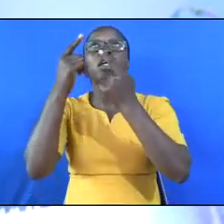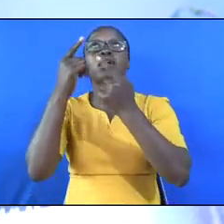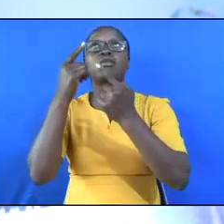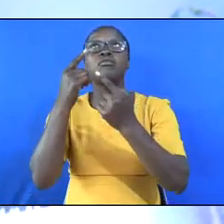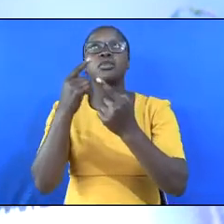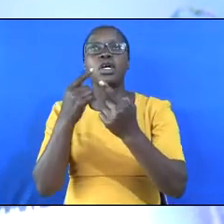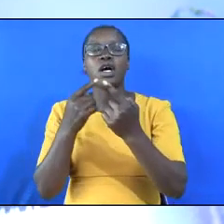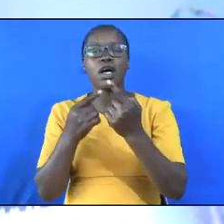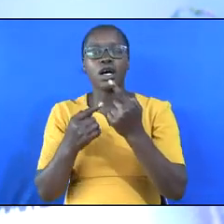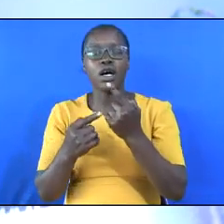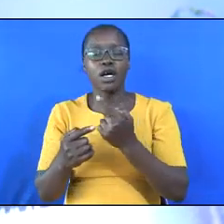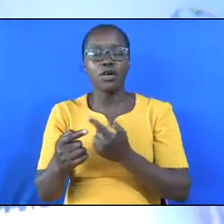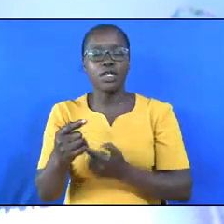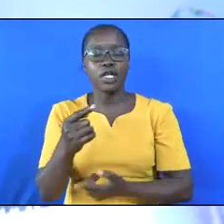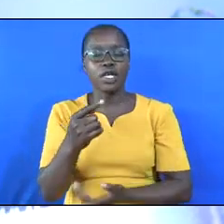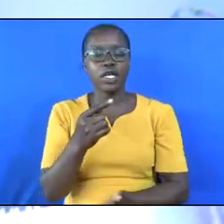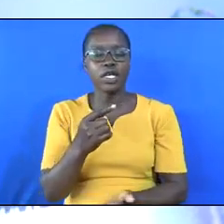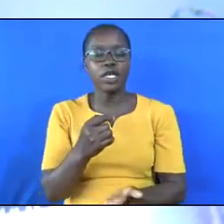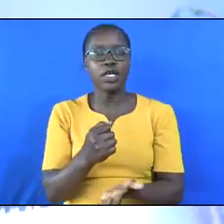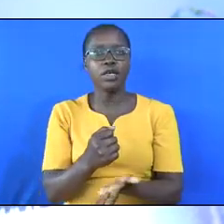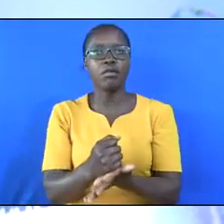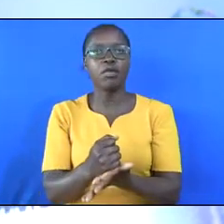come down.